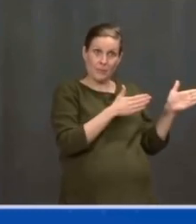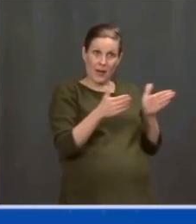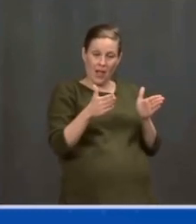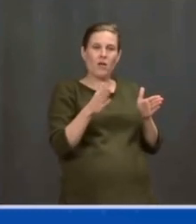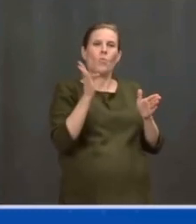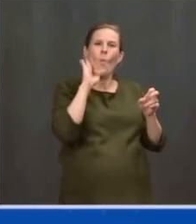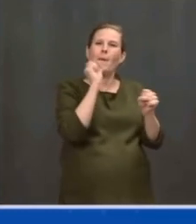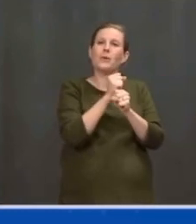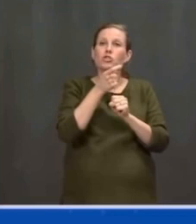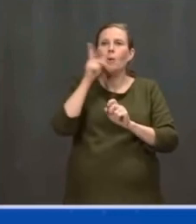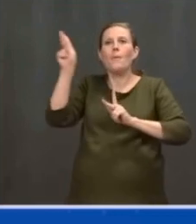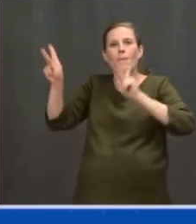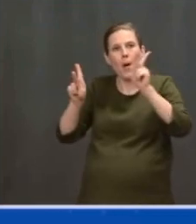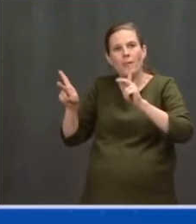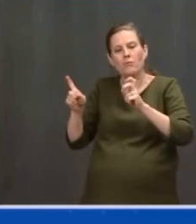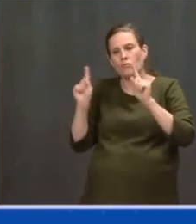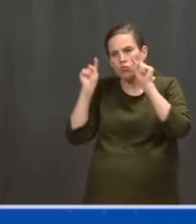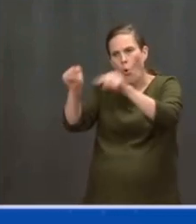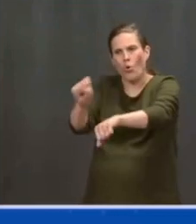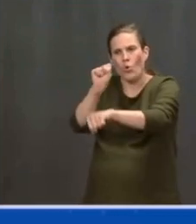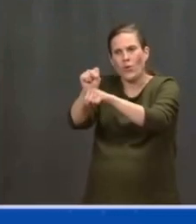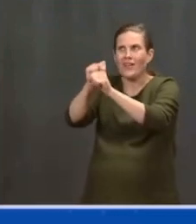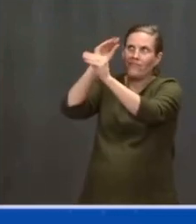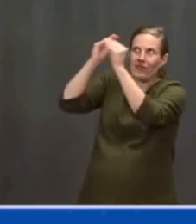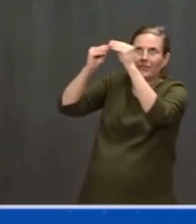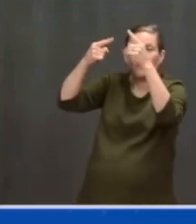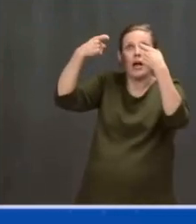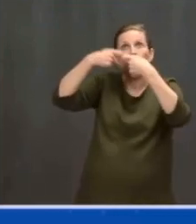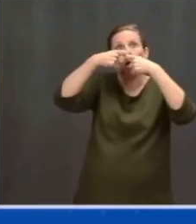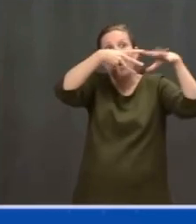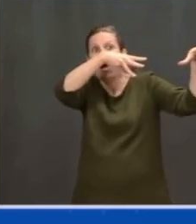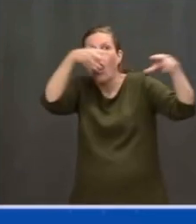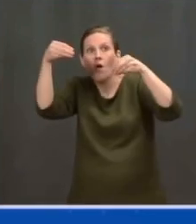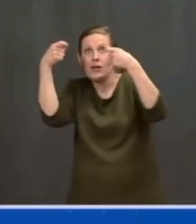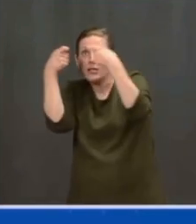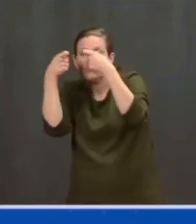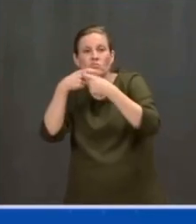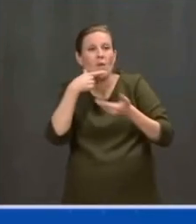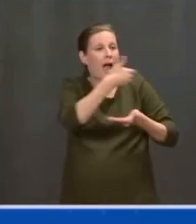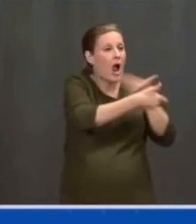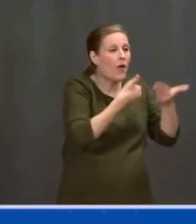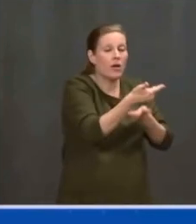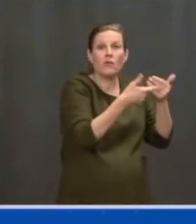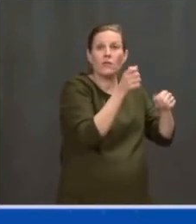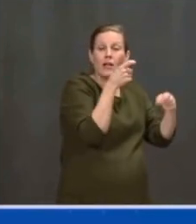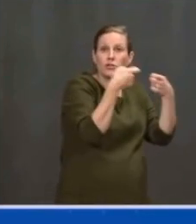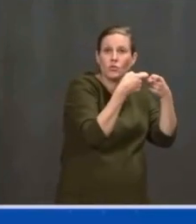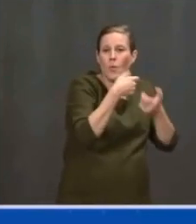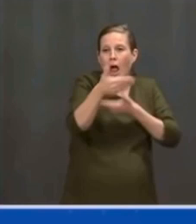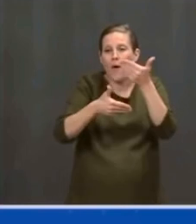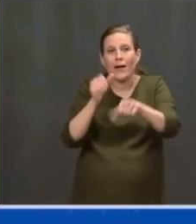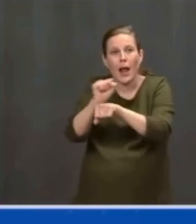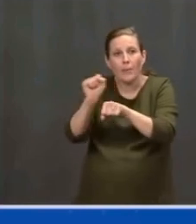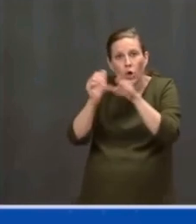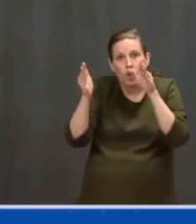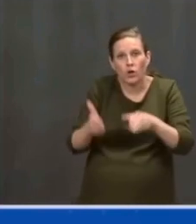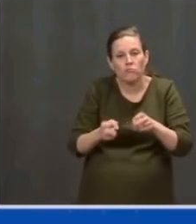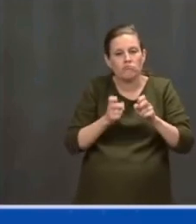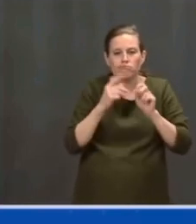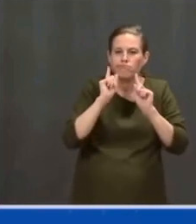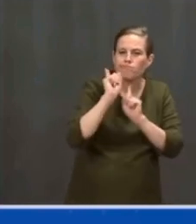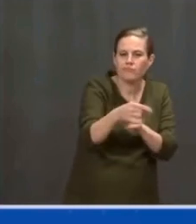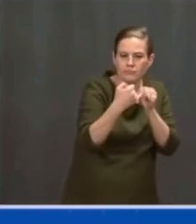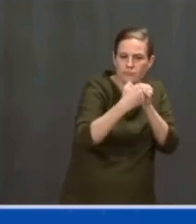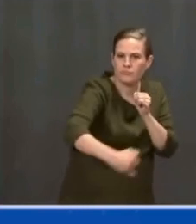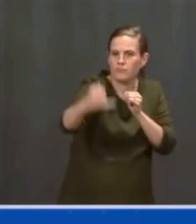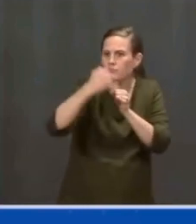workers, electricians, and laborers, laying thousands of miles of transmission lines, building a modern, resilient, and